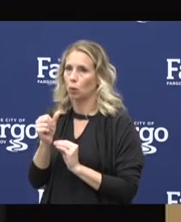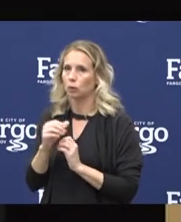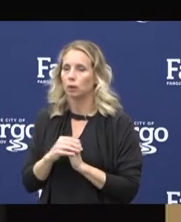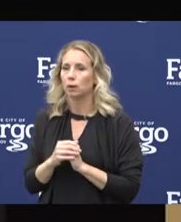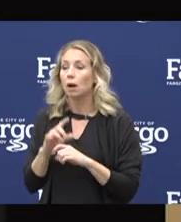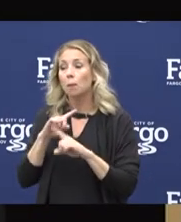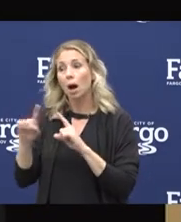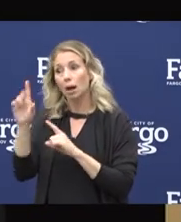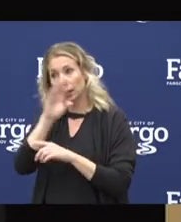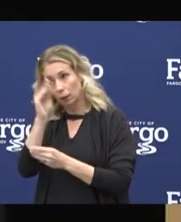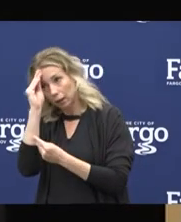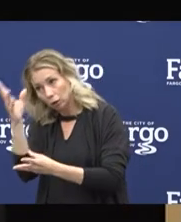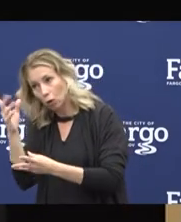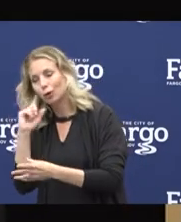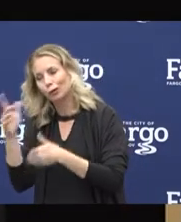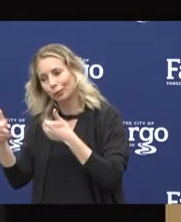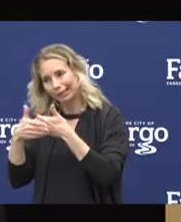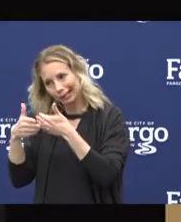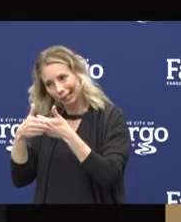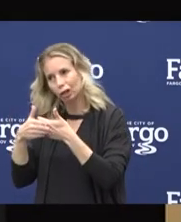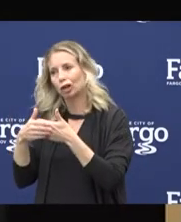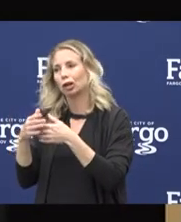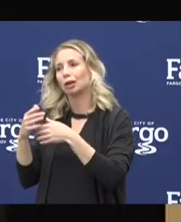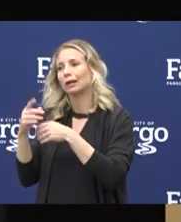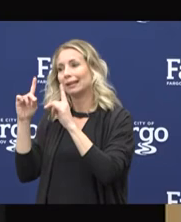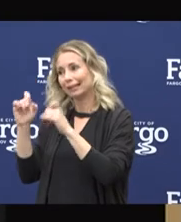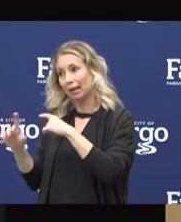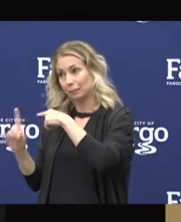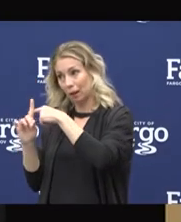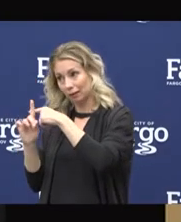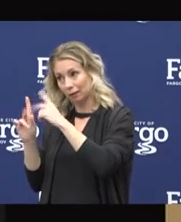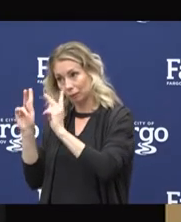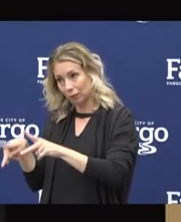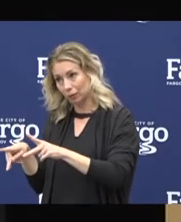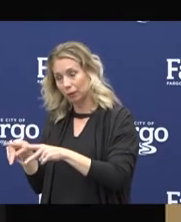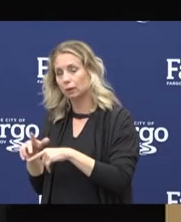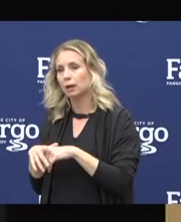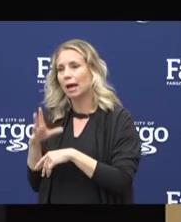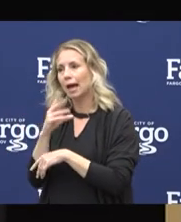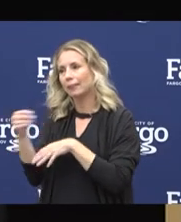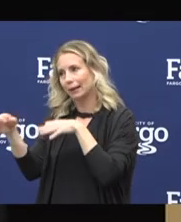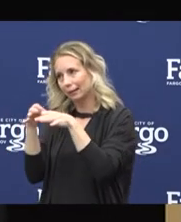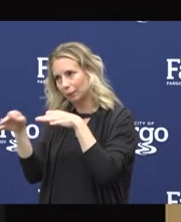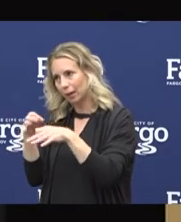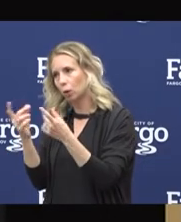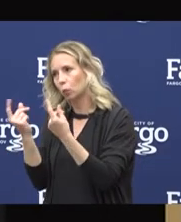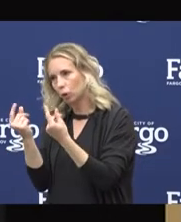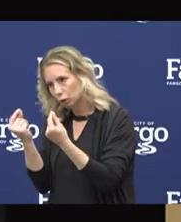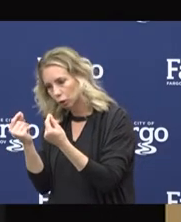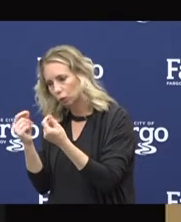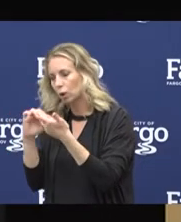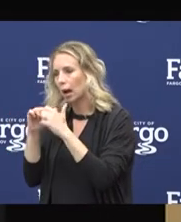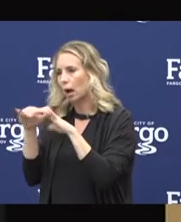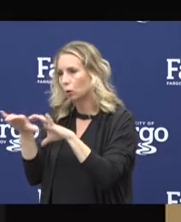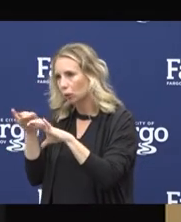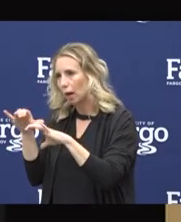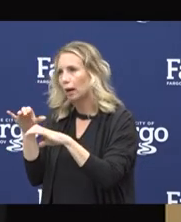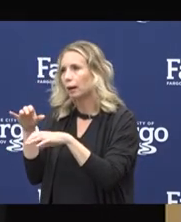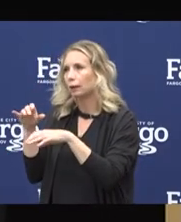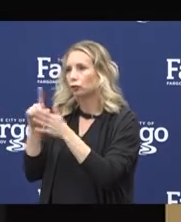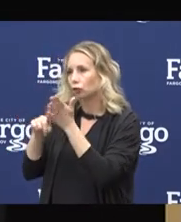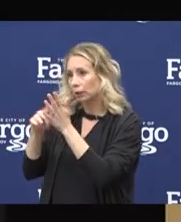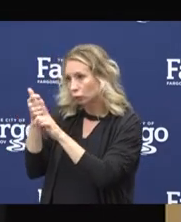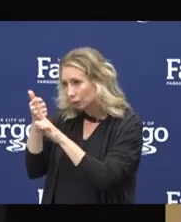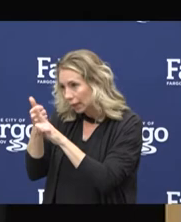informed that they've been around a positive person, and guidance will be provided in regards to monitoring themselves for symptoms